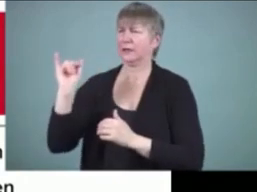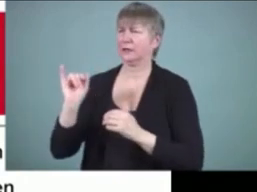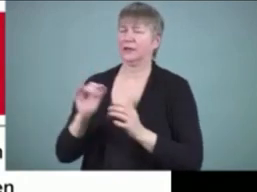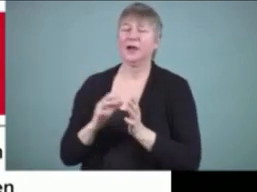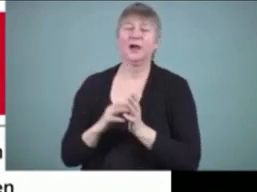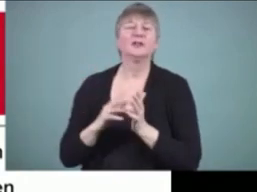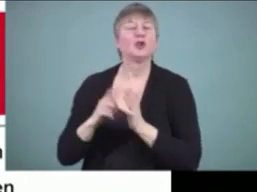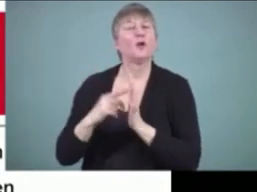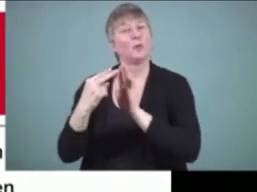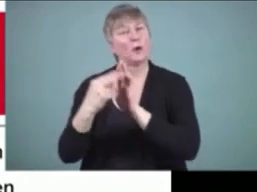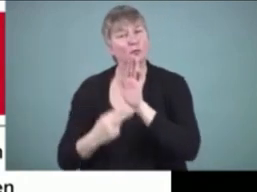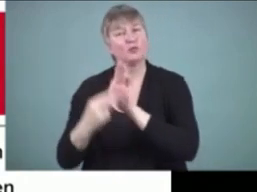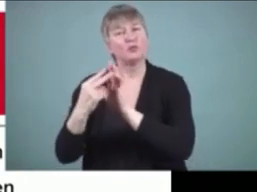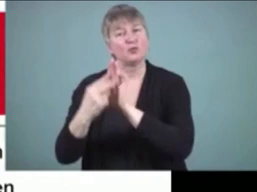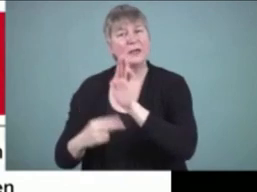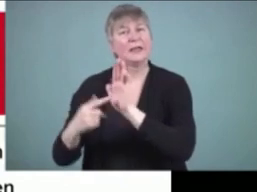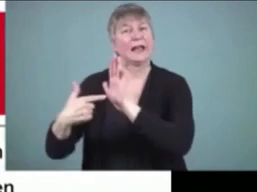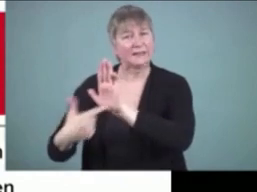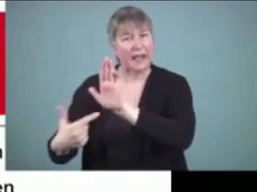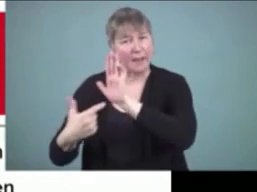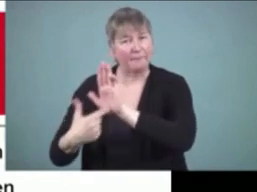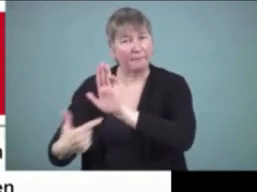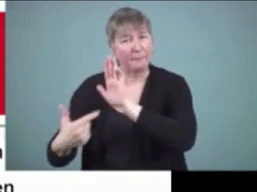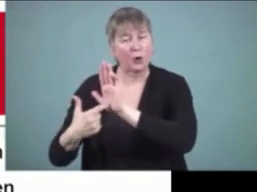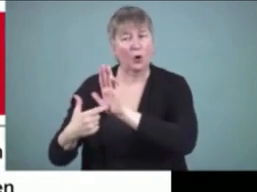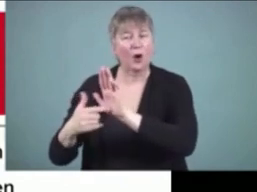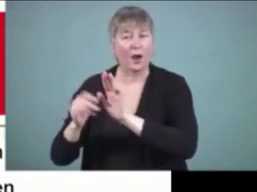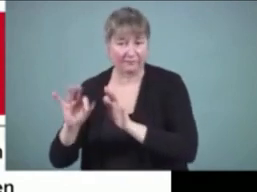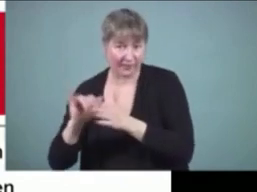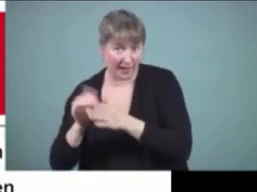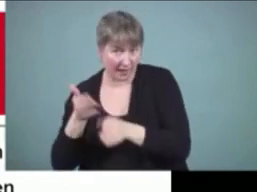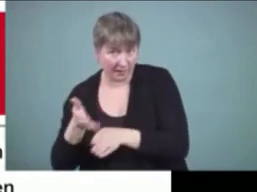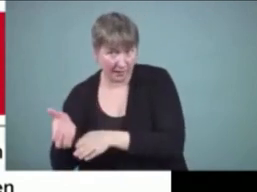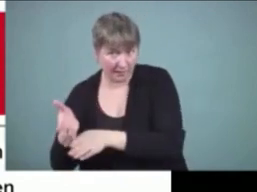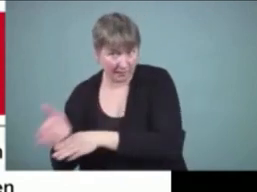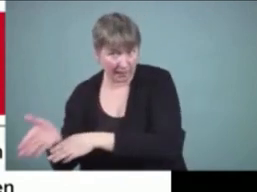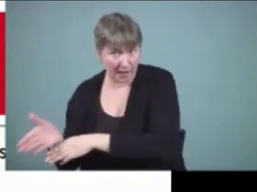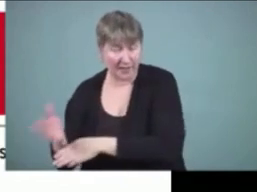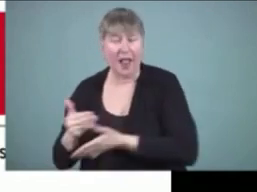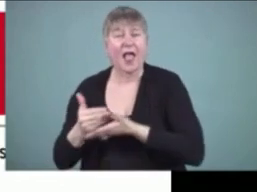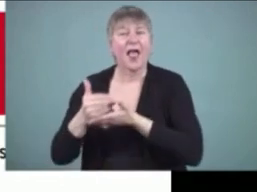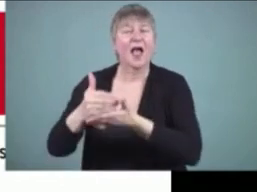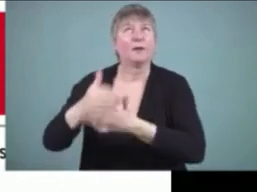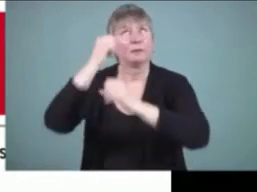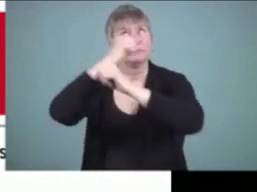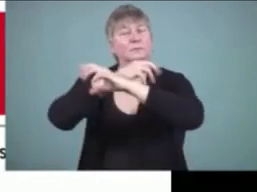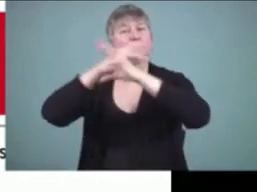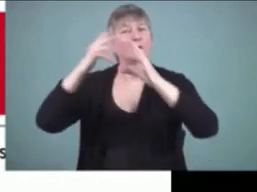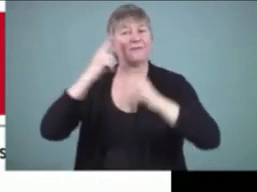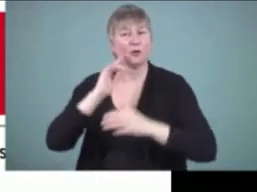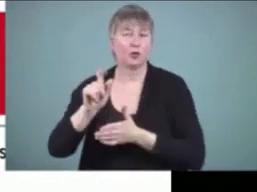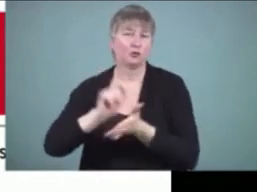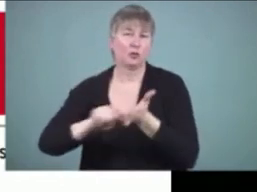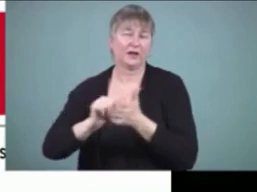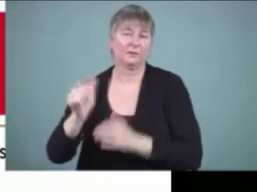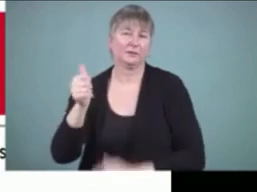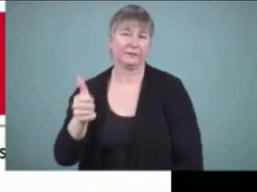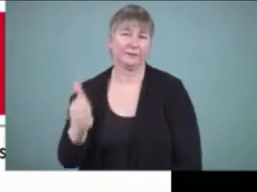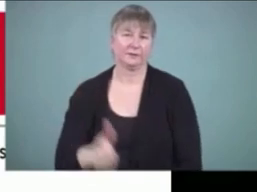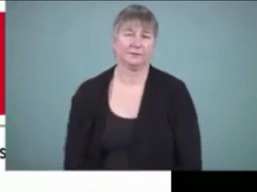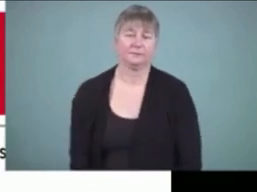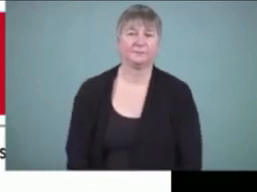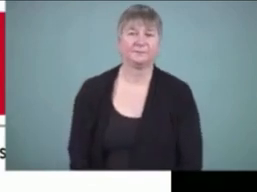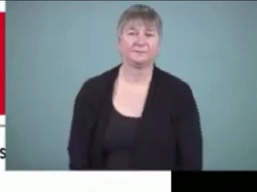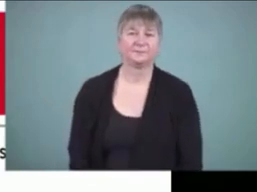of genre can be an excellent way to support text generation next slide engaging in